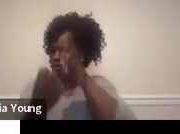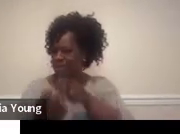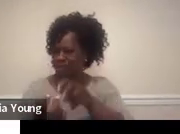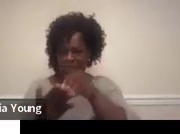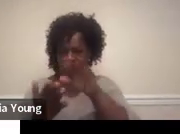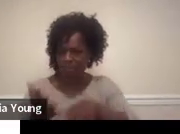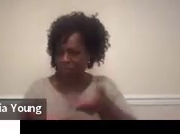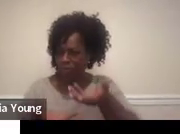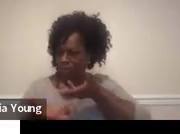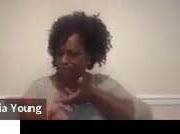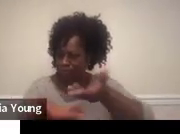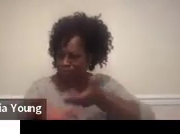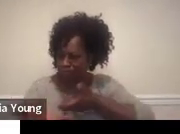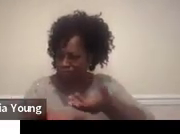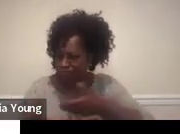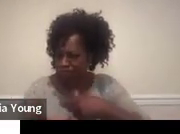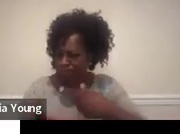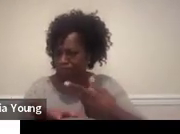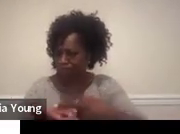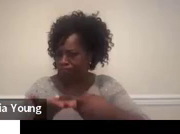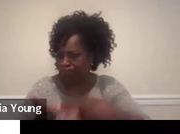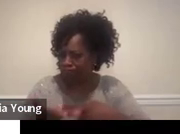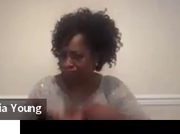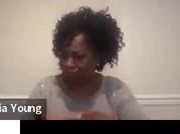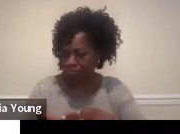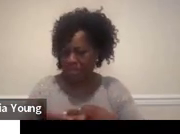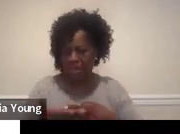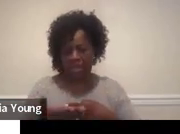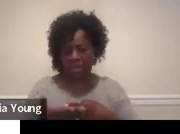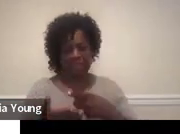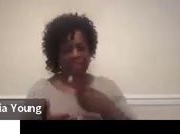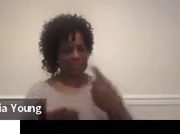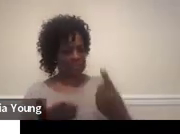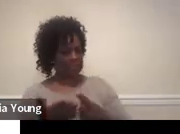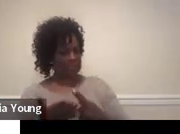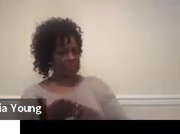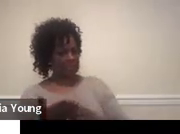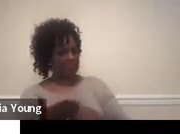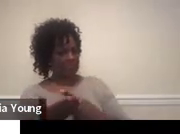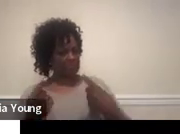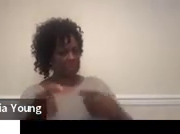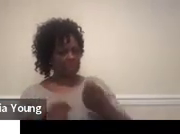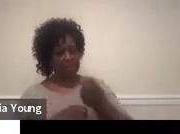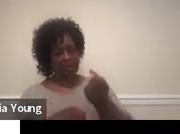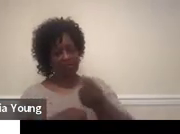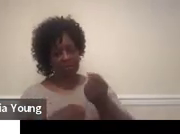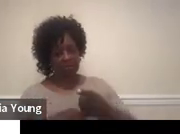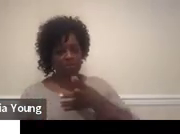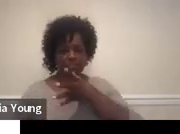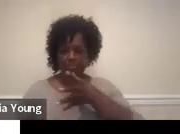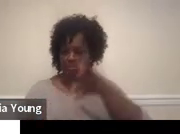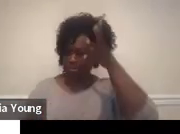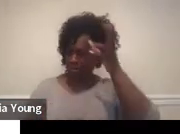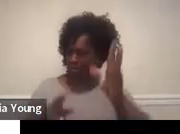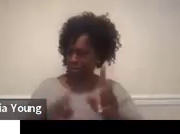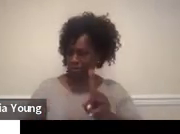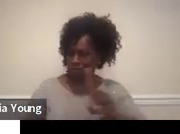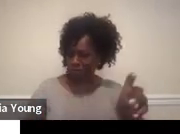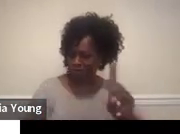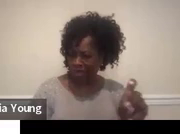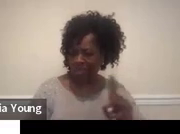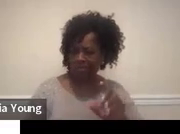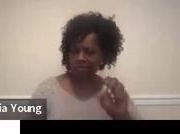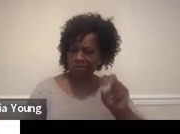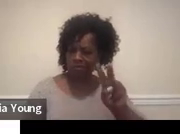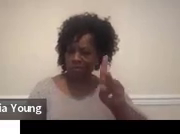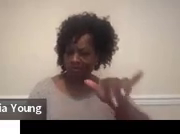child. So that would be something that would probably be an annual thing. A parent survey, those